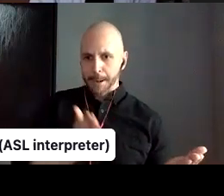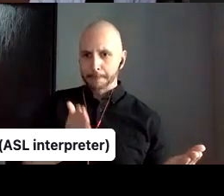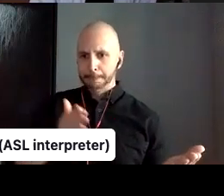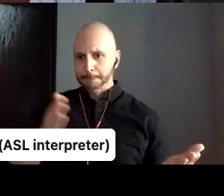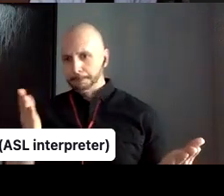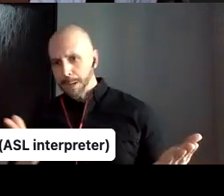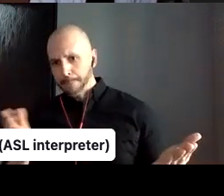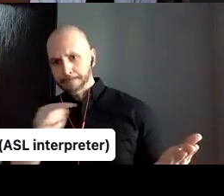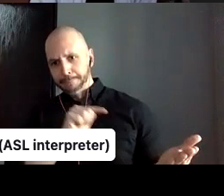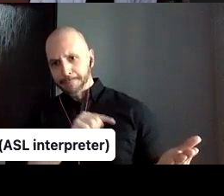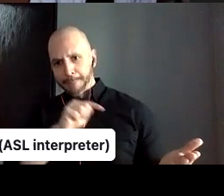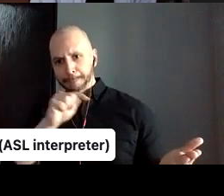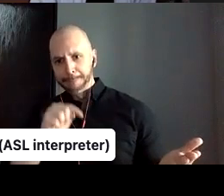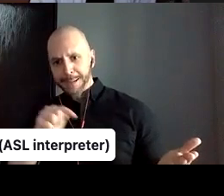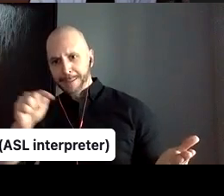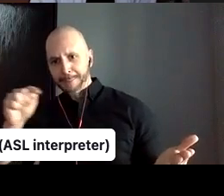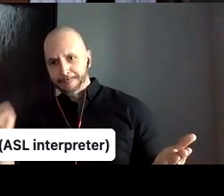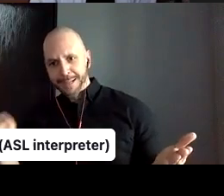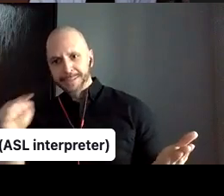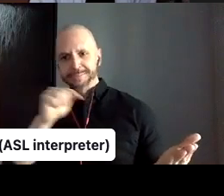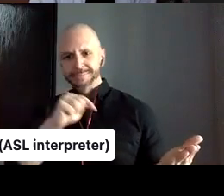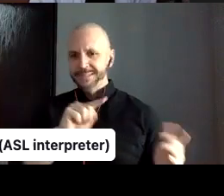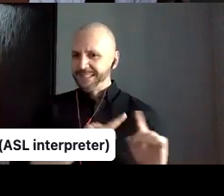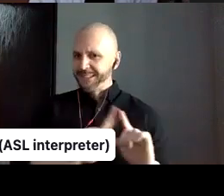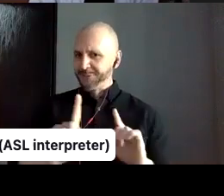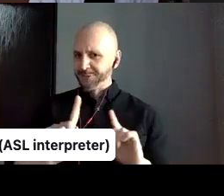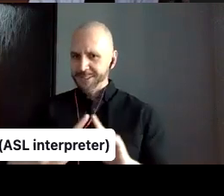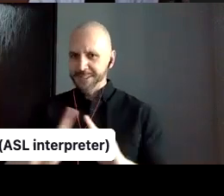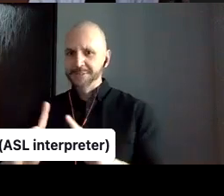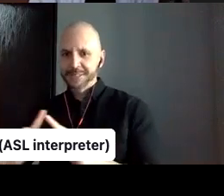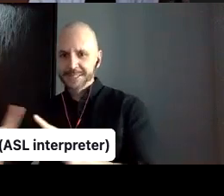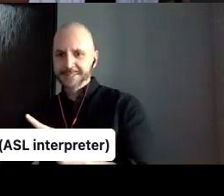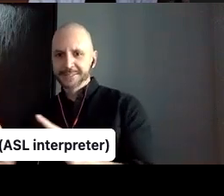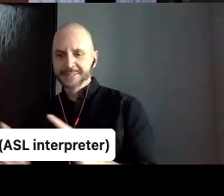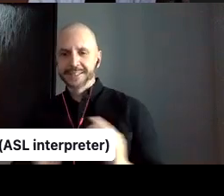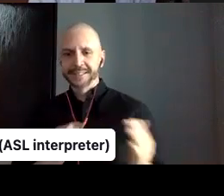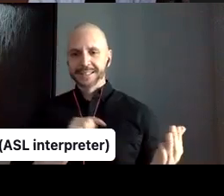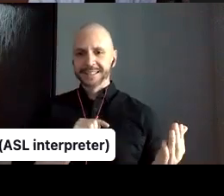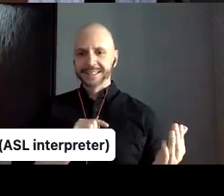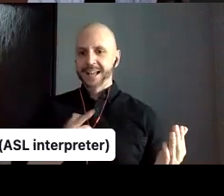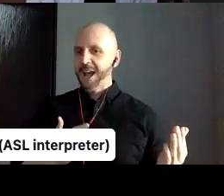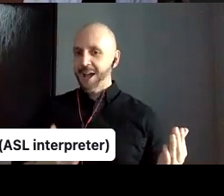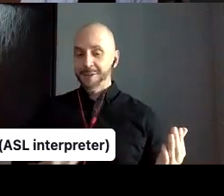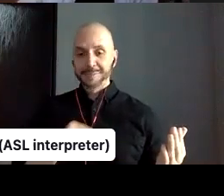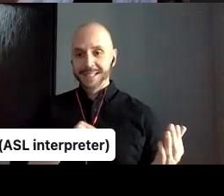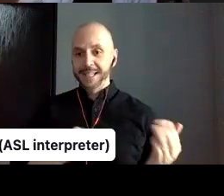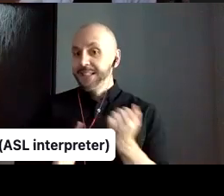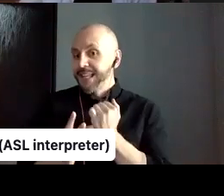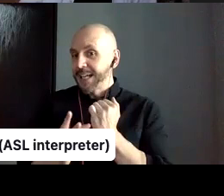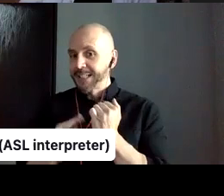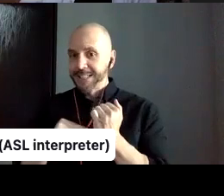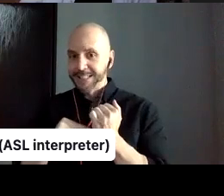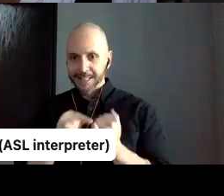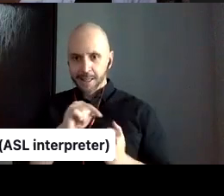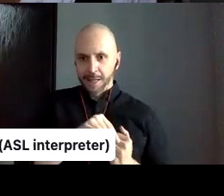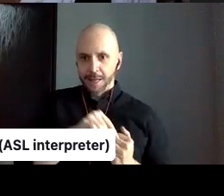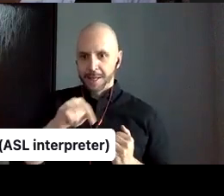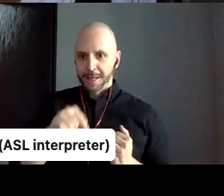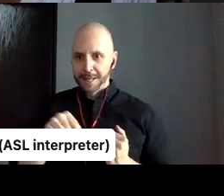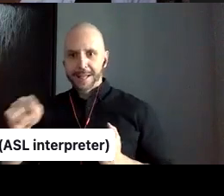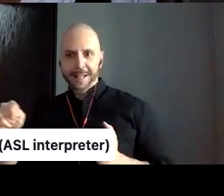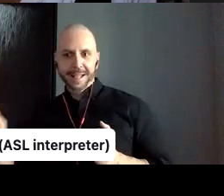thought, okay, okay. Just looking at the InDesign files and how everybody builds their in this time is clearly very different.